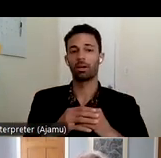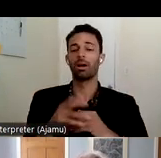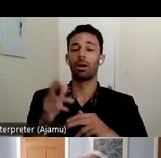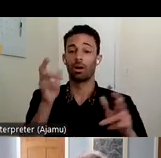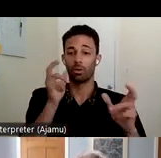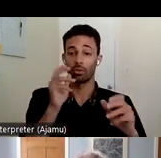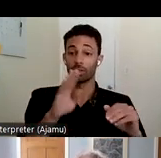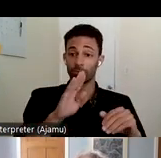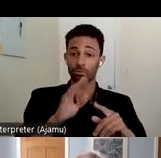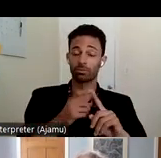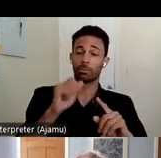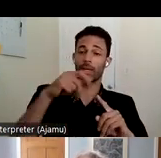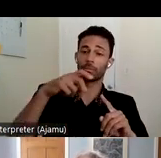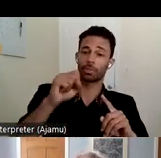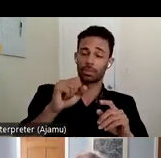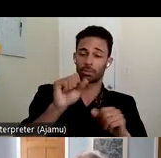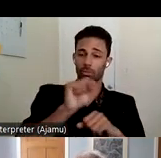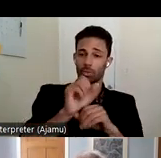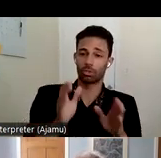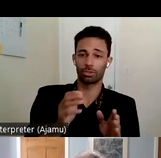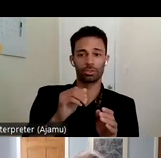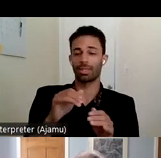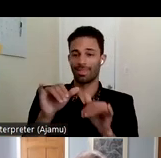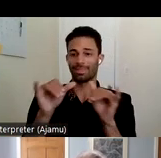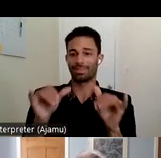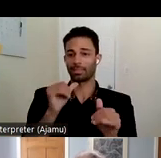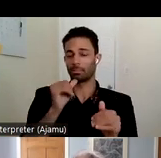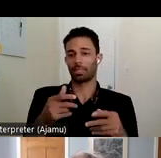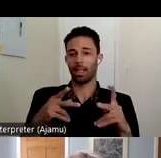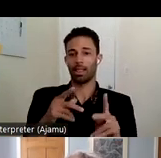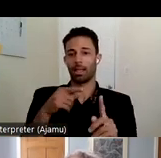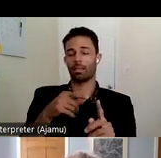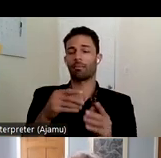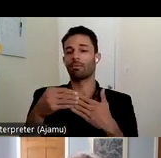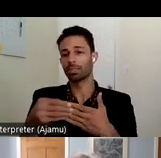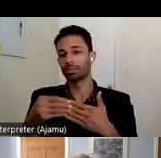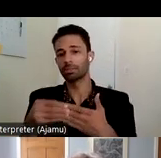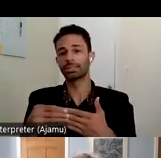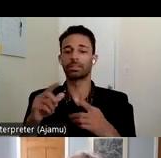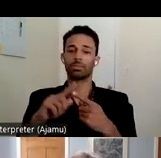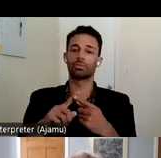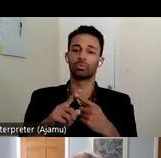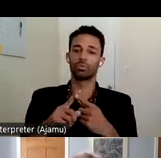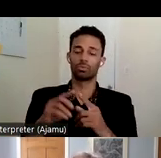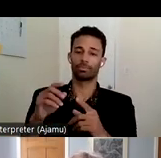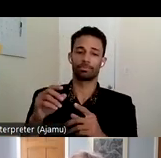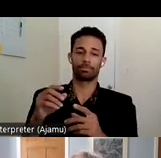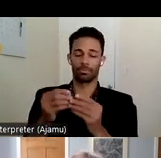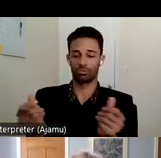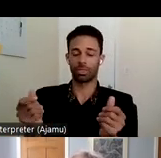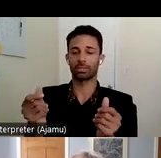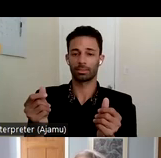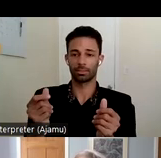workers who feel that the system doesn't give them the flexibility that they need to address some of the core causes of abuse or to